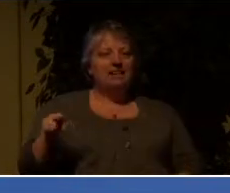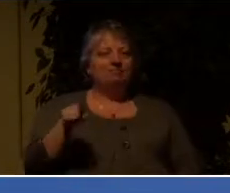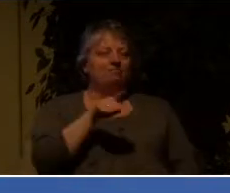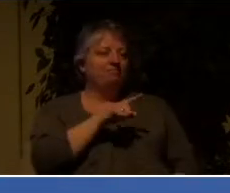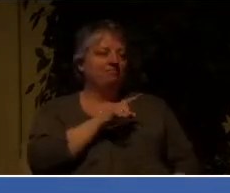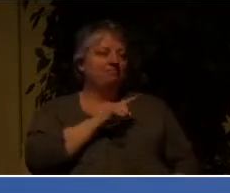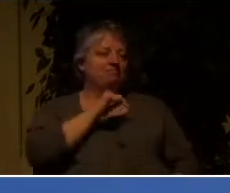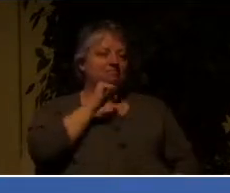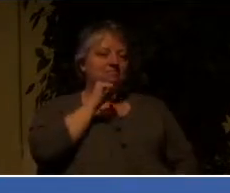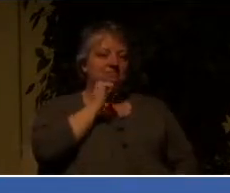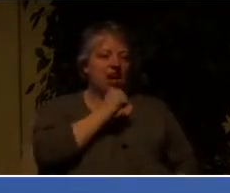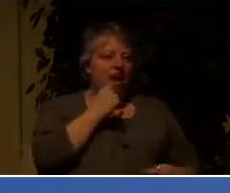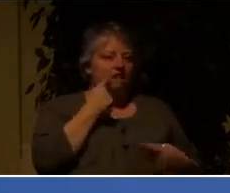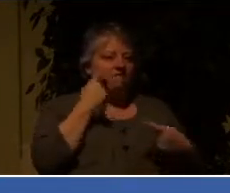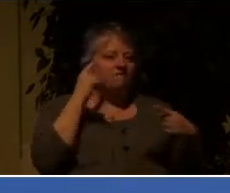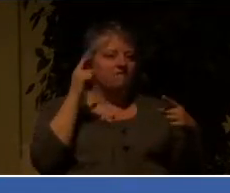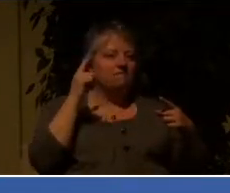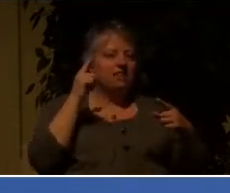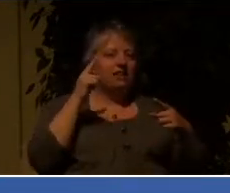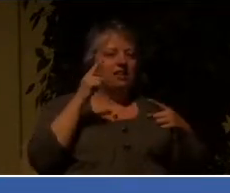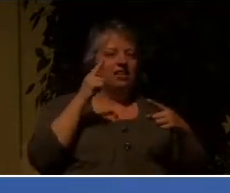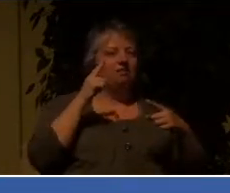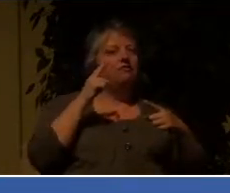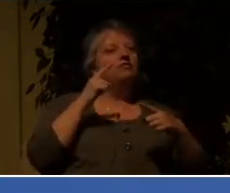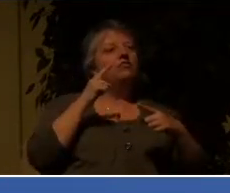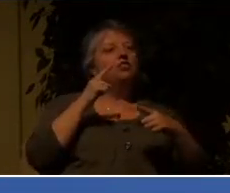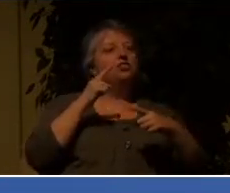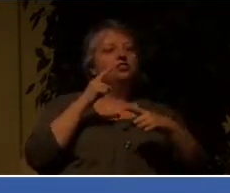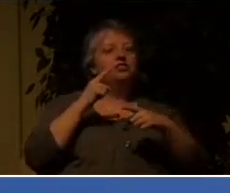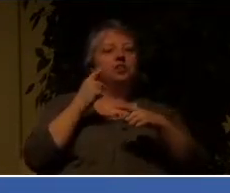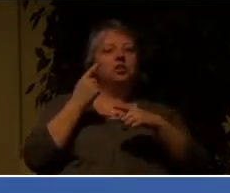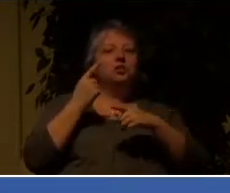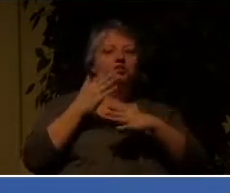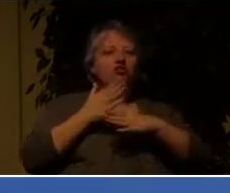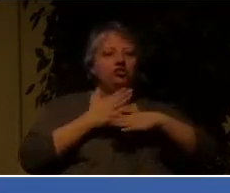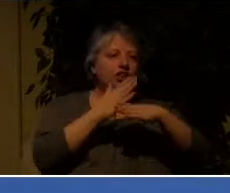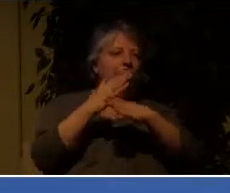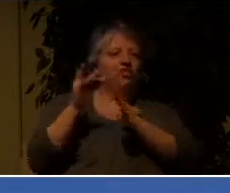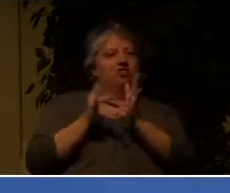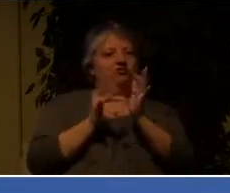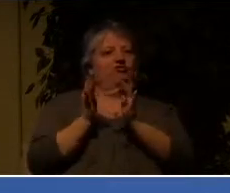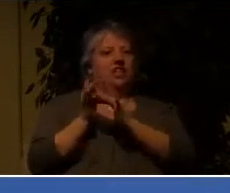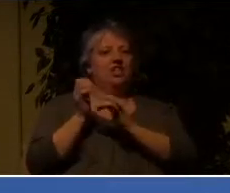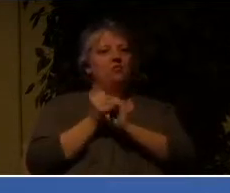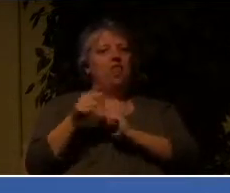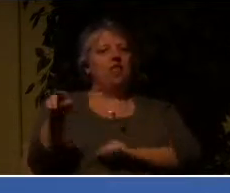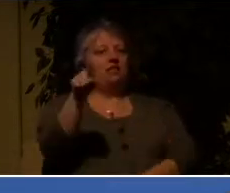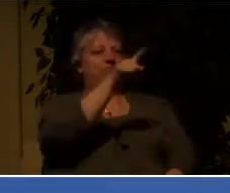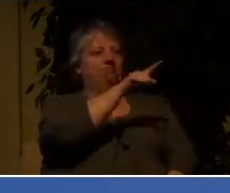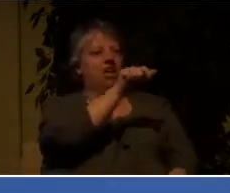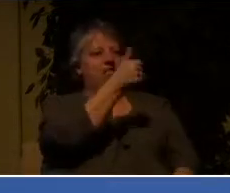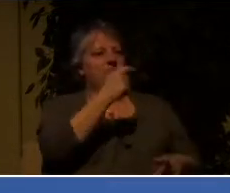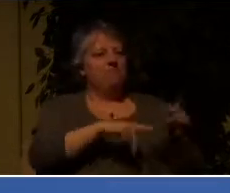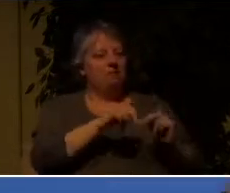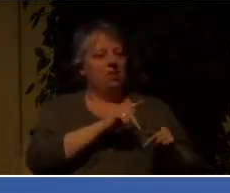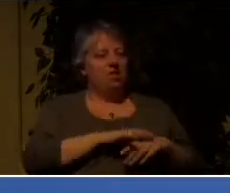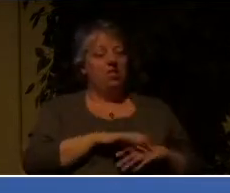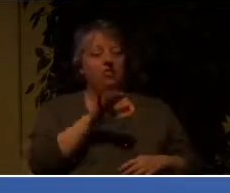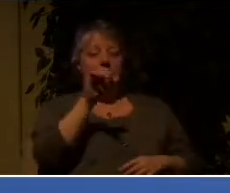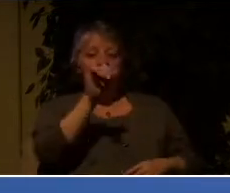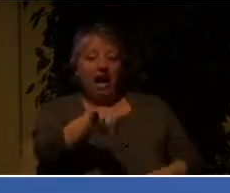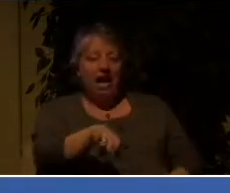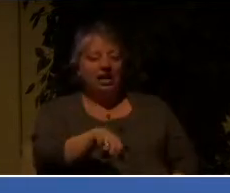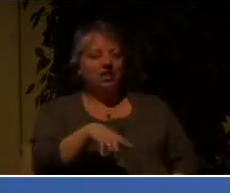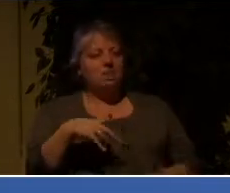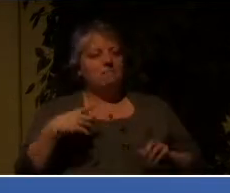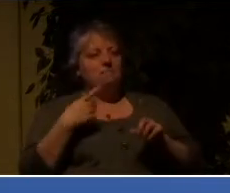as lights in a dark world or being the salt of the earth. That is the philosophy behind persecution. And that's